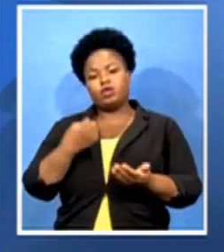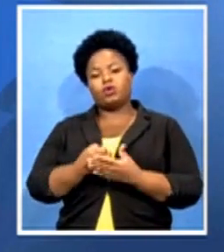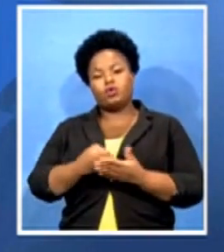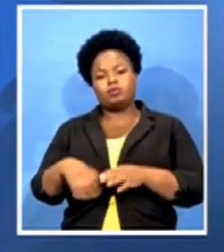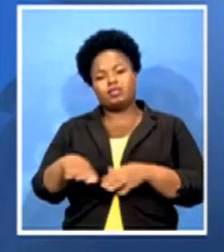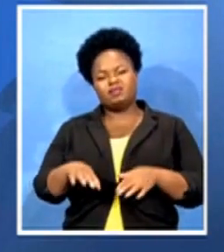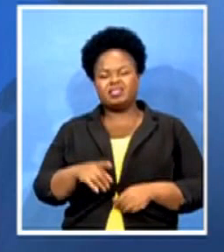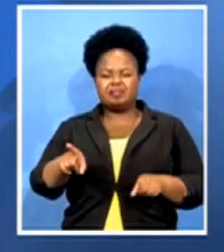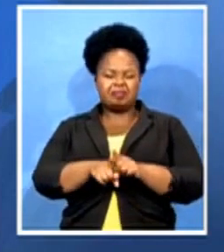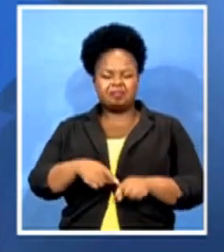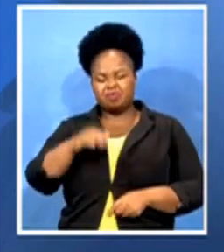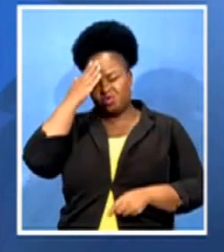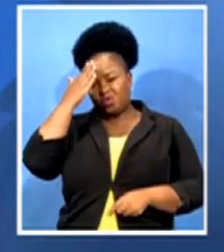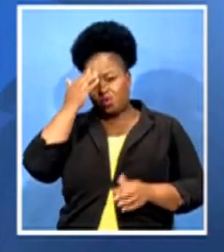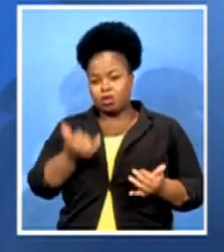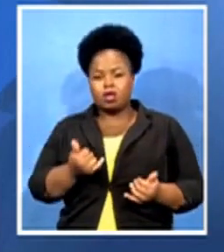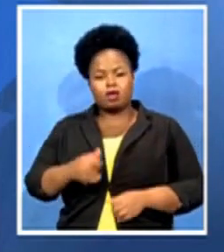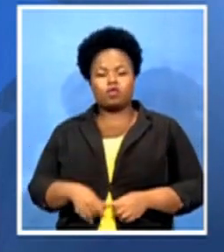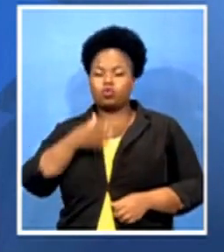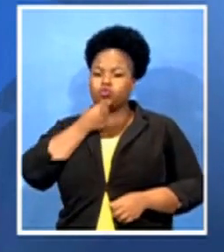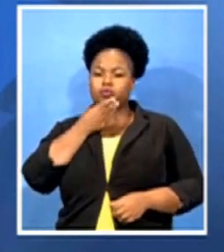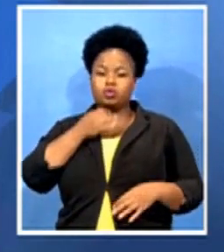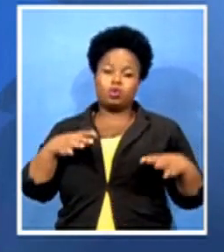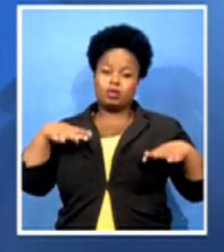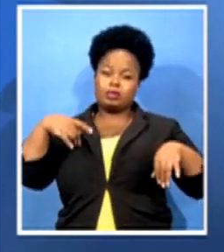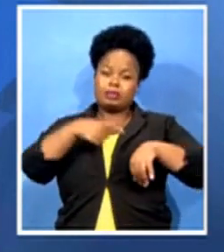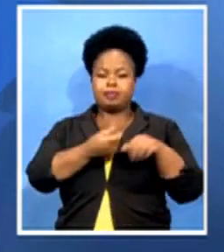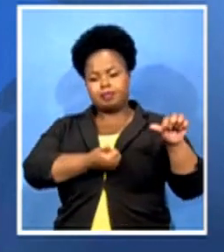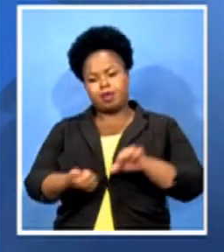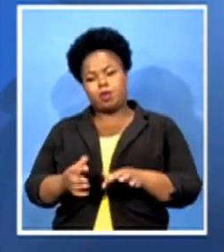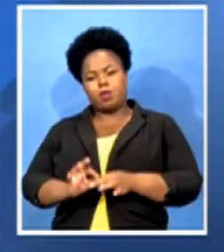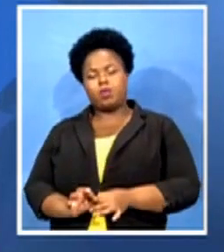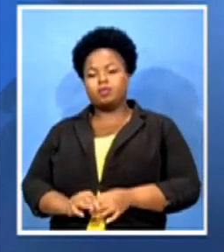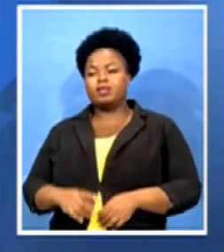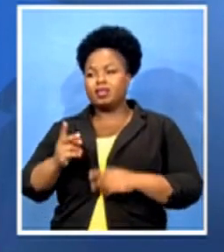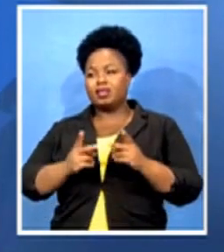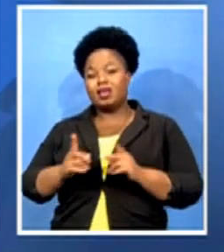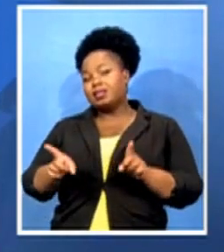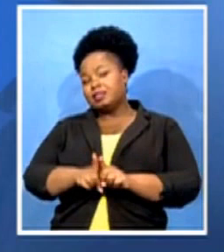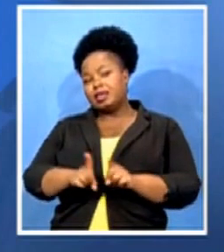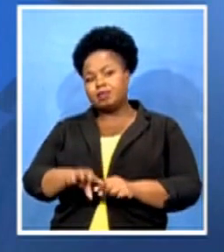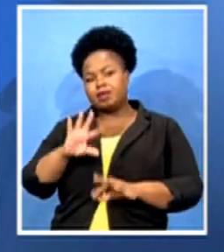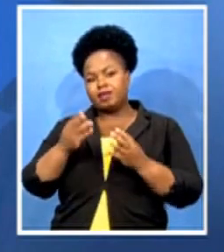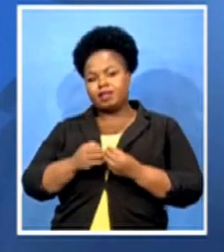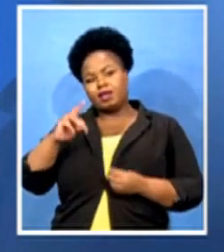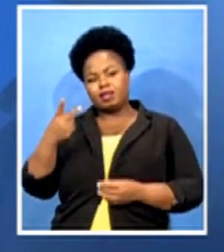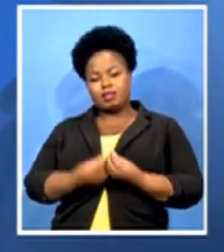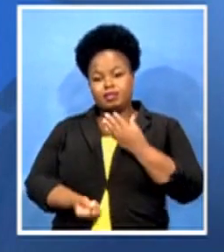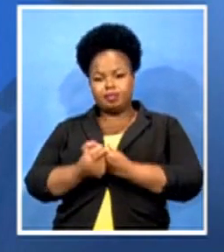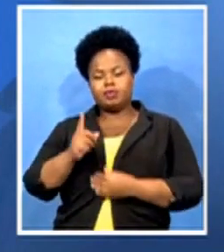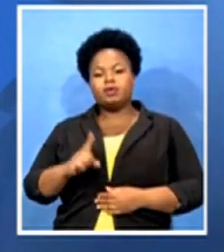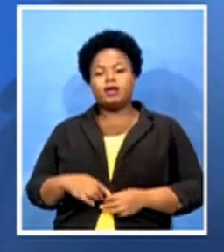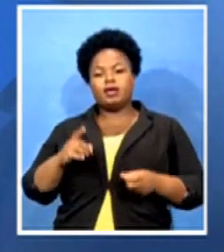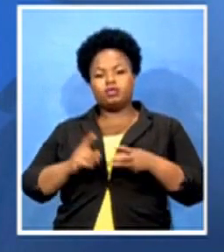season, they would be coming back home. And what is currently, what we are seeing is mainly the result of the inter